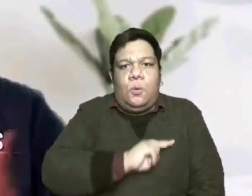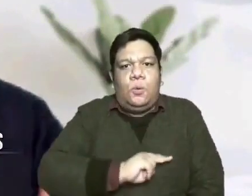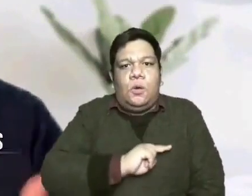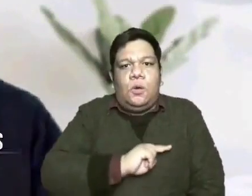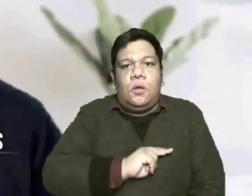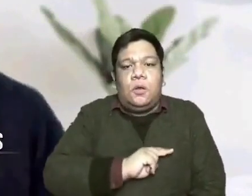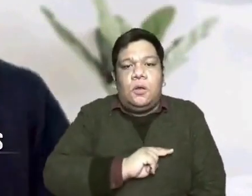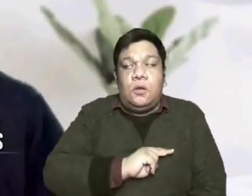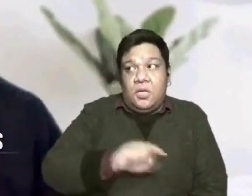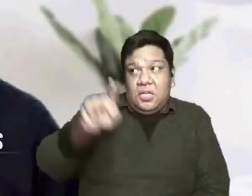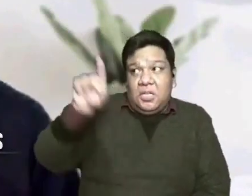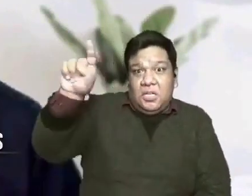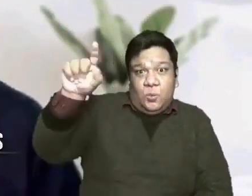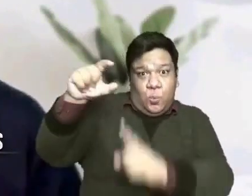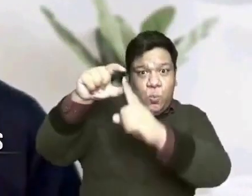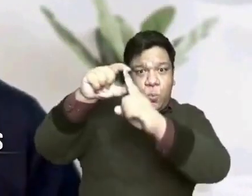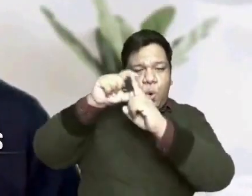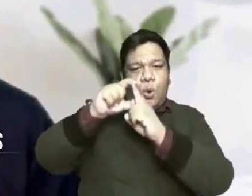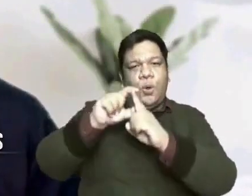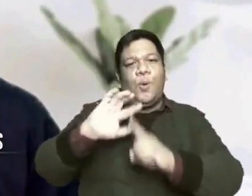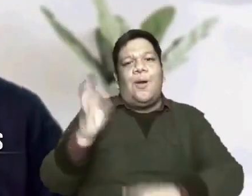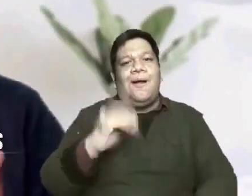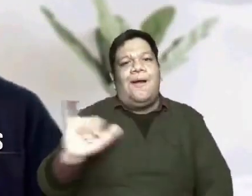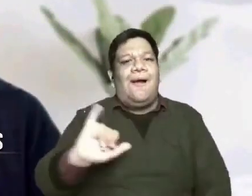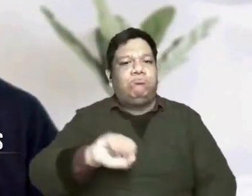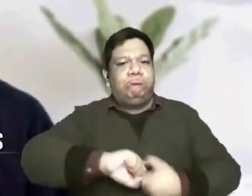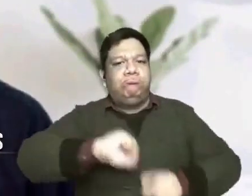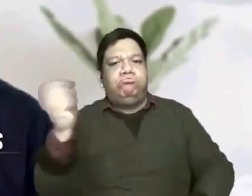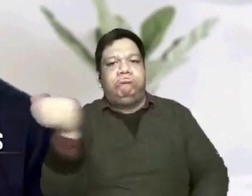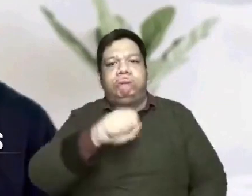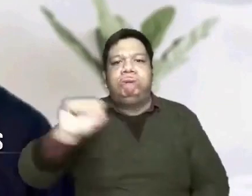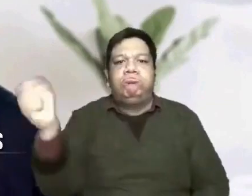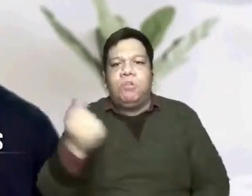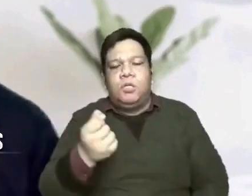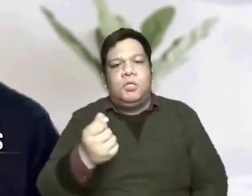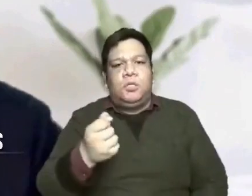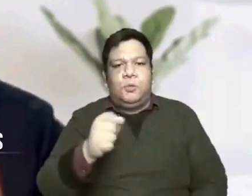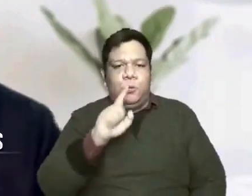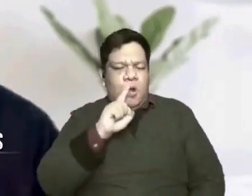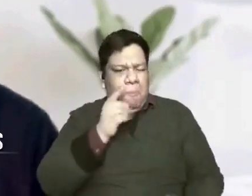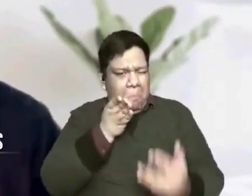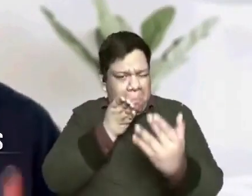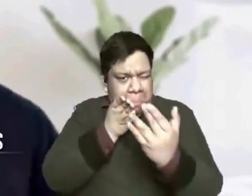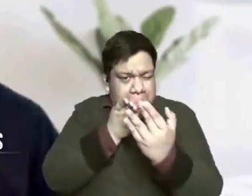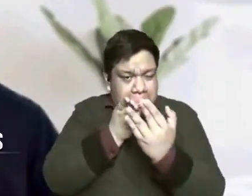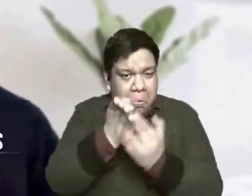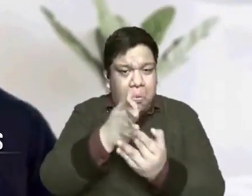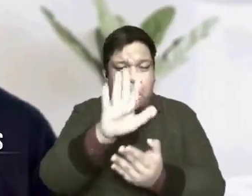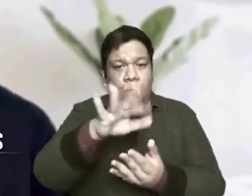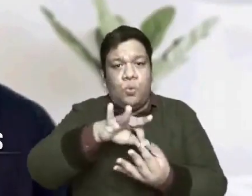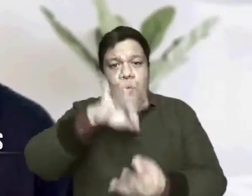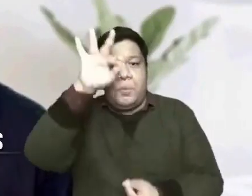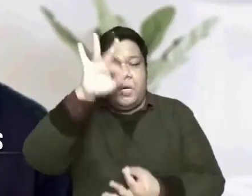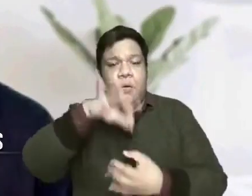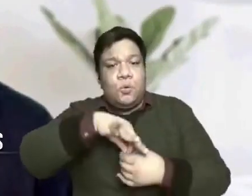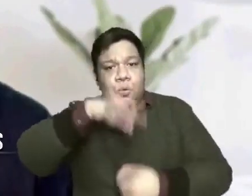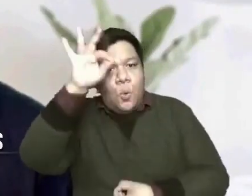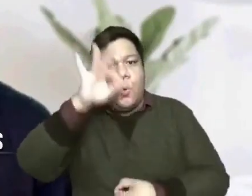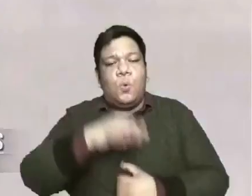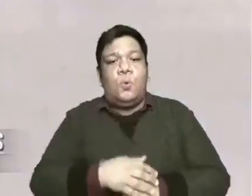His word is His sword. It divides, it pierce through soul and spirit.